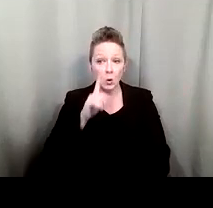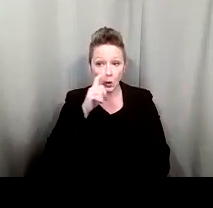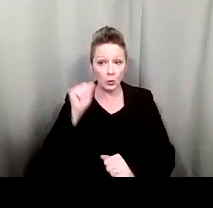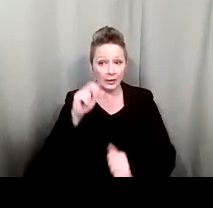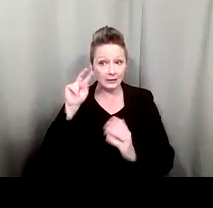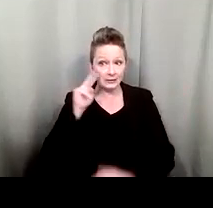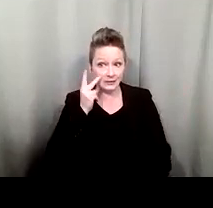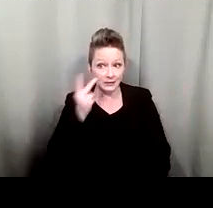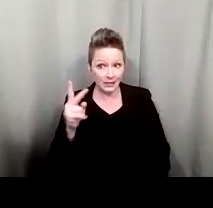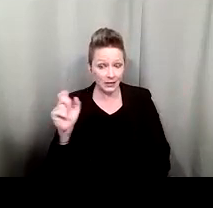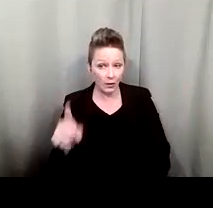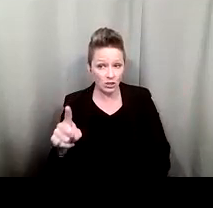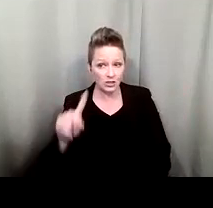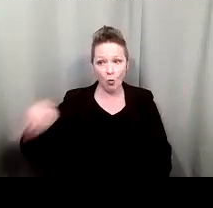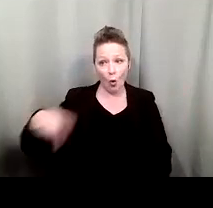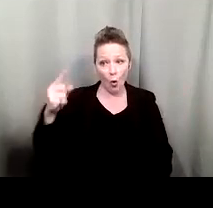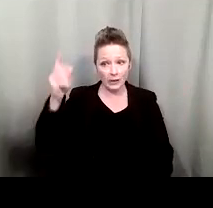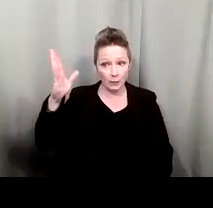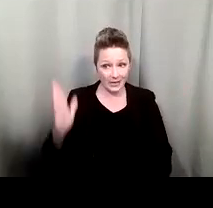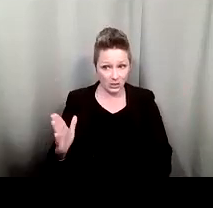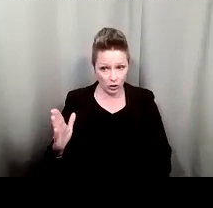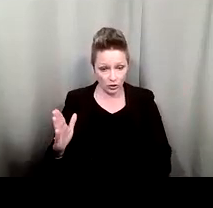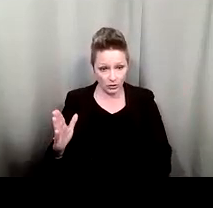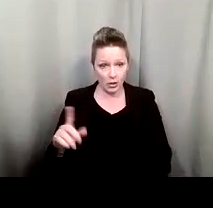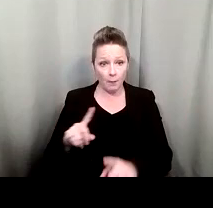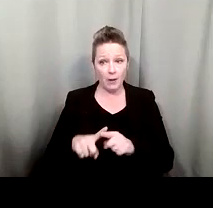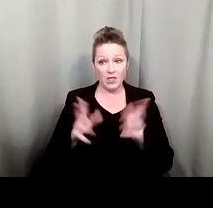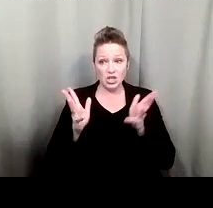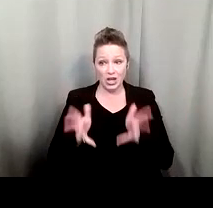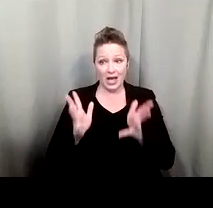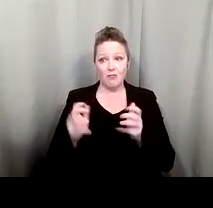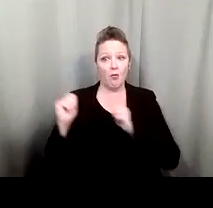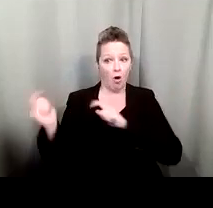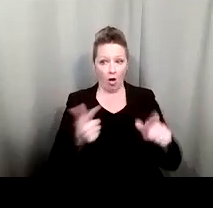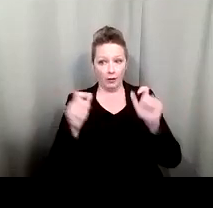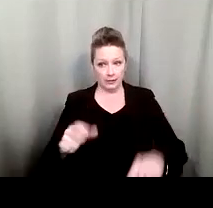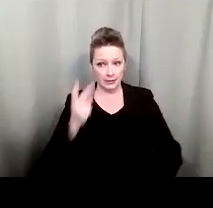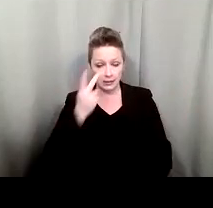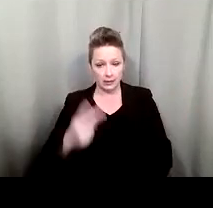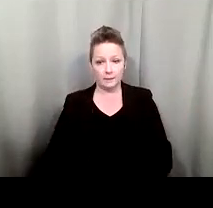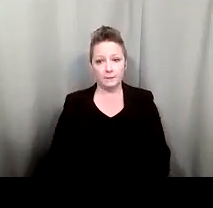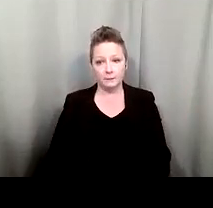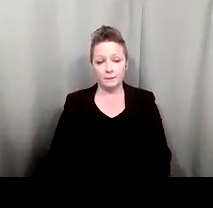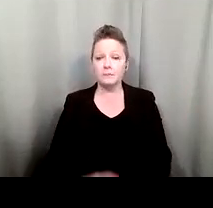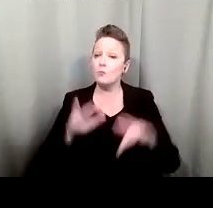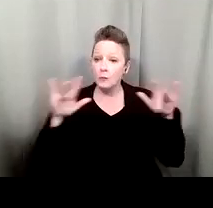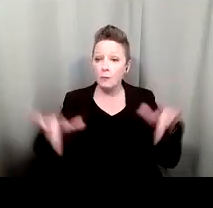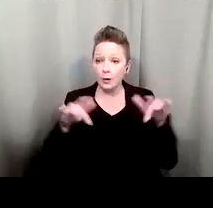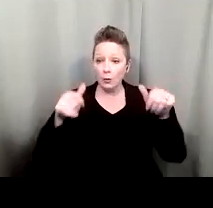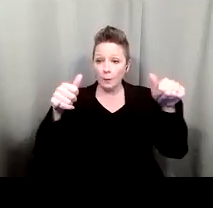whereas the chat can be viewable to all participants. And a recording of this webinar will be posted for review